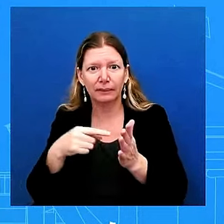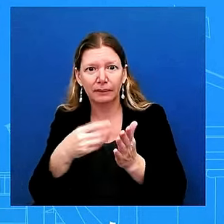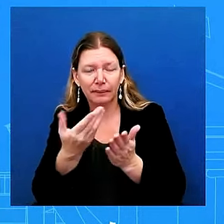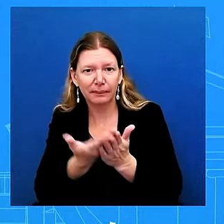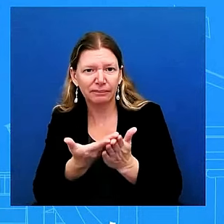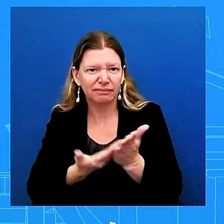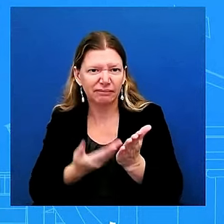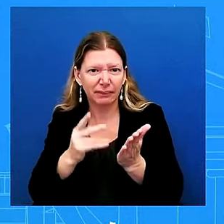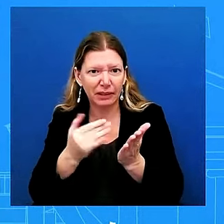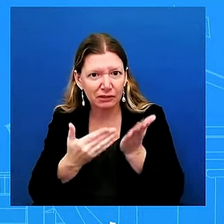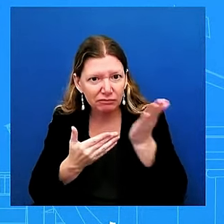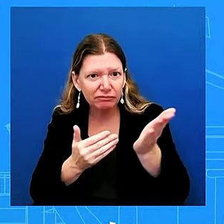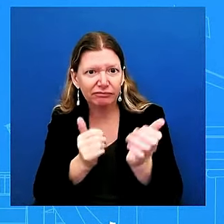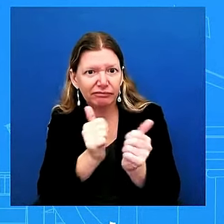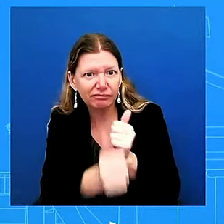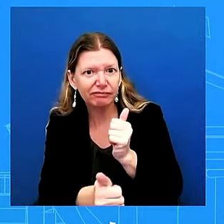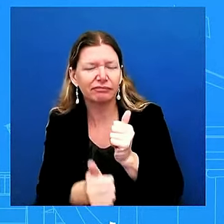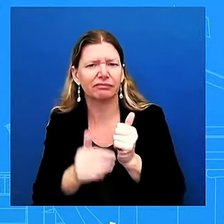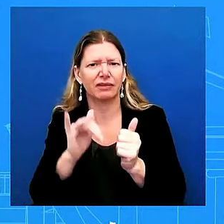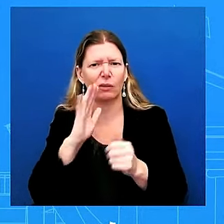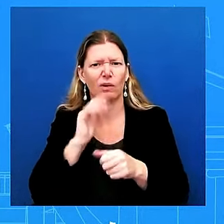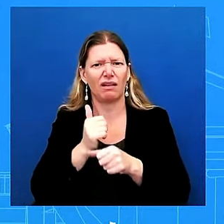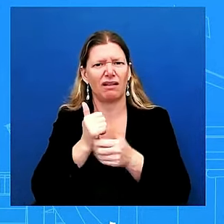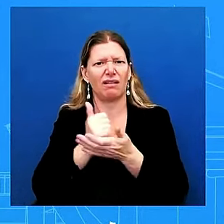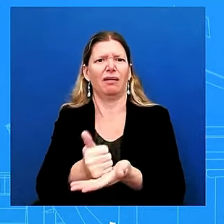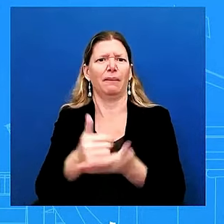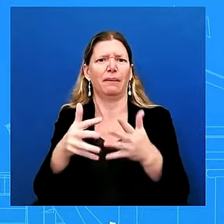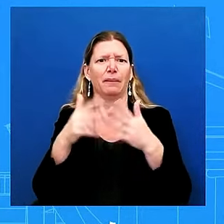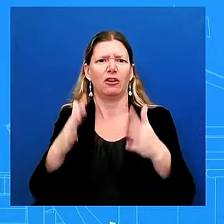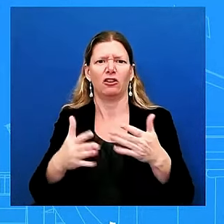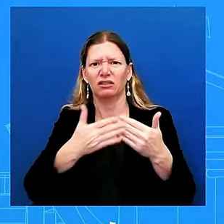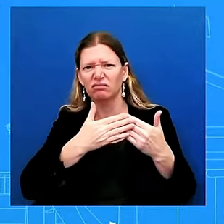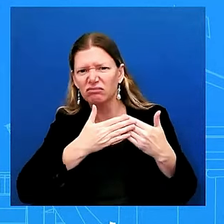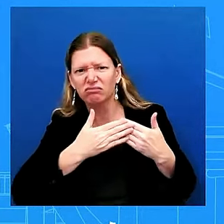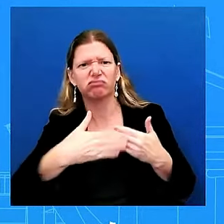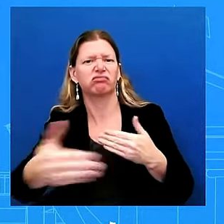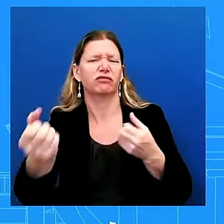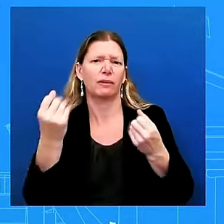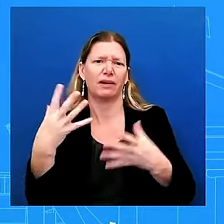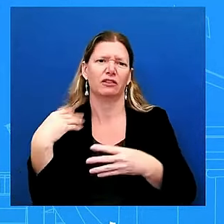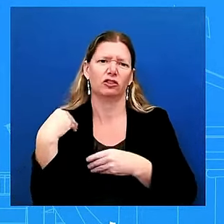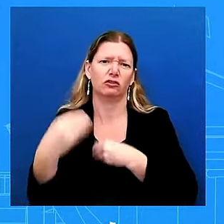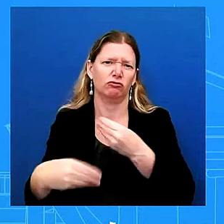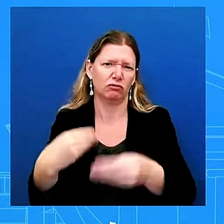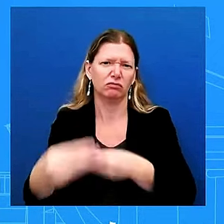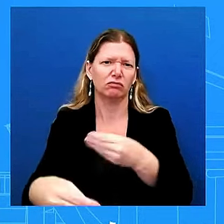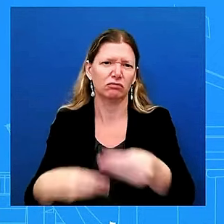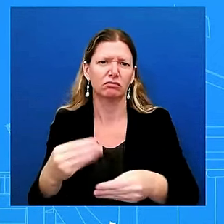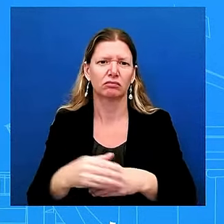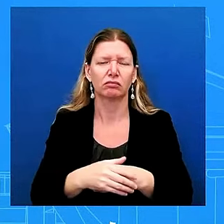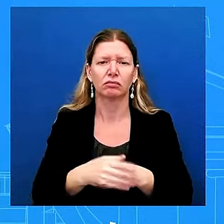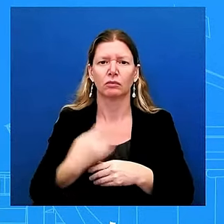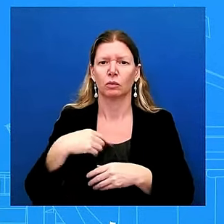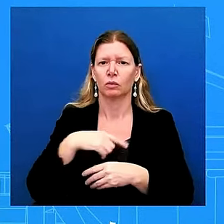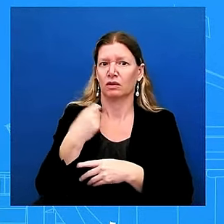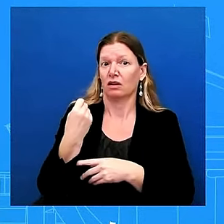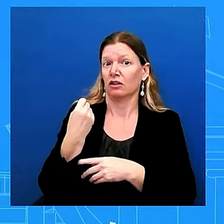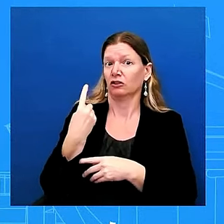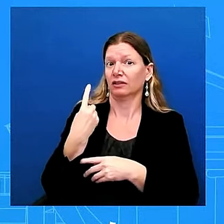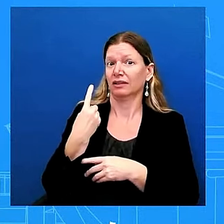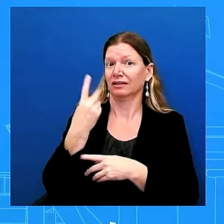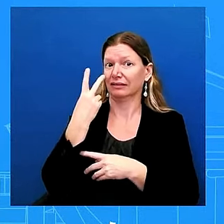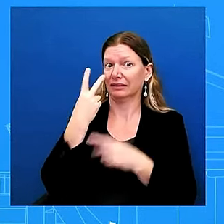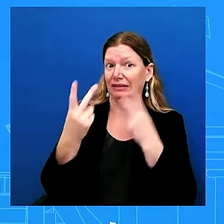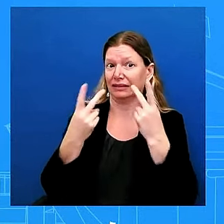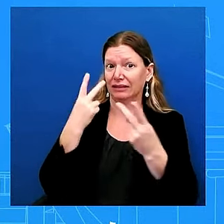understand and see and what she's been able to do is build on the success and so i think that's what you're seeing from the vice